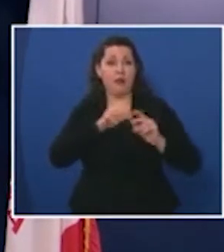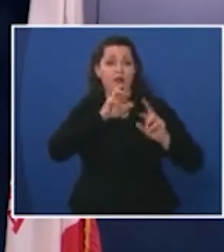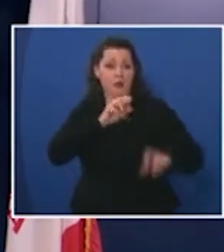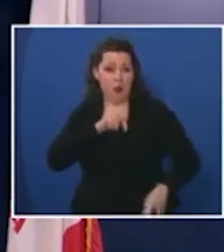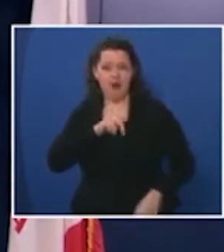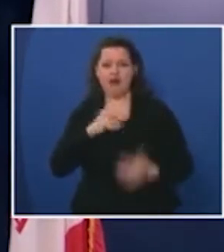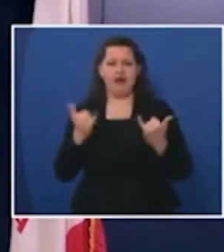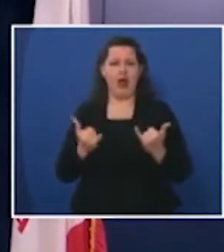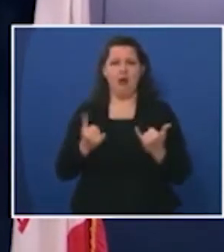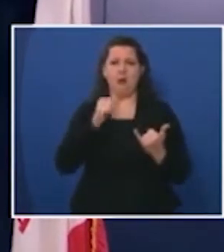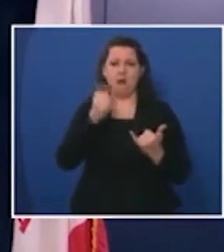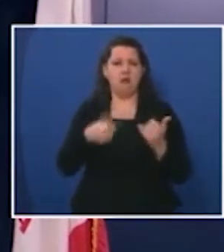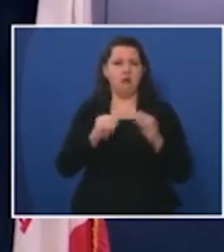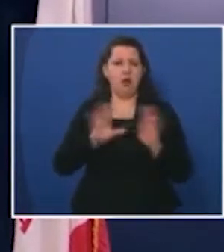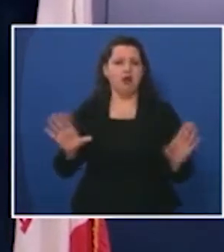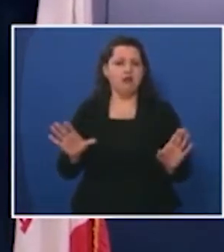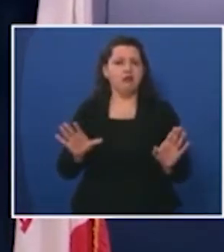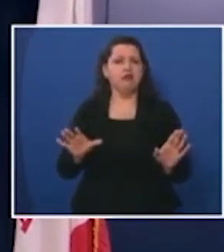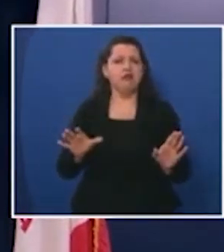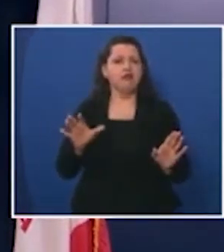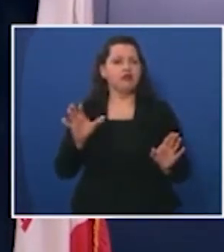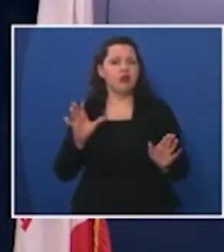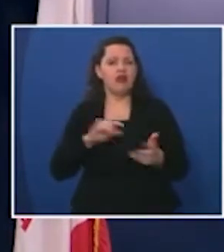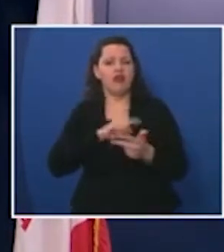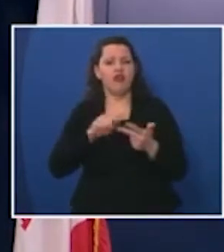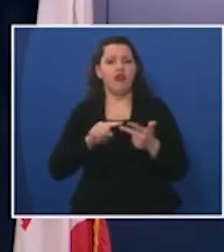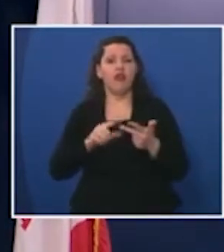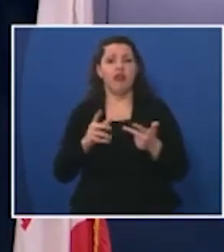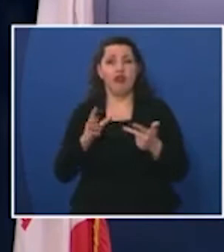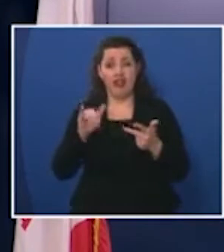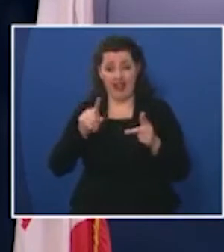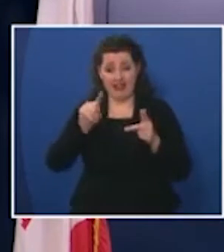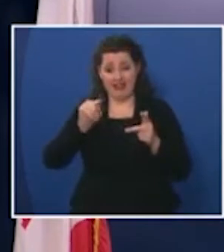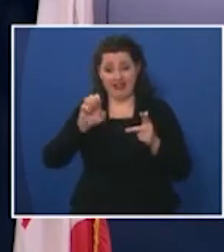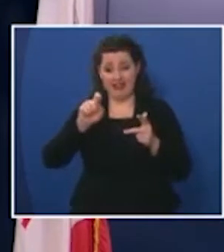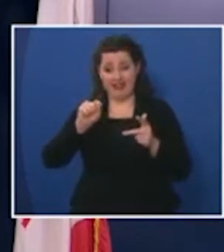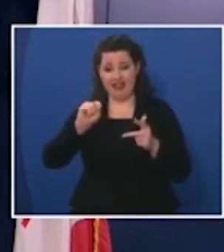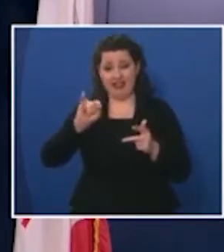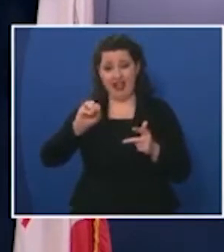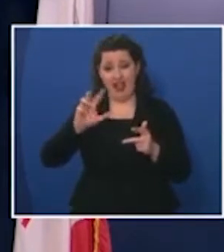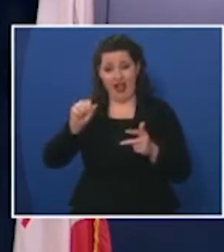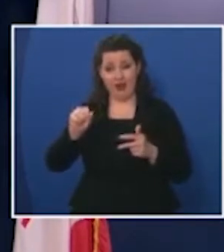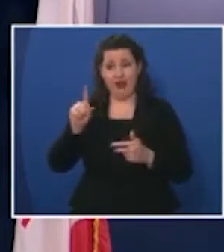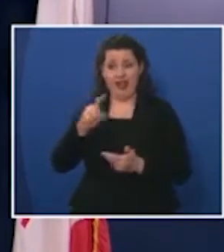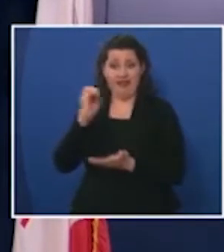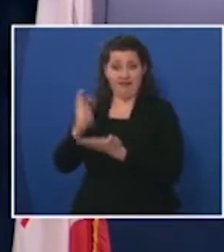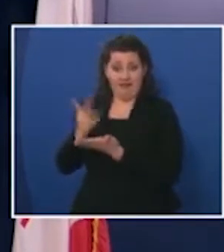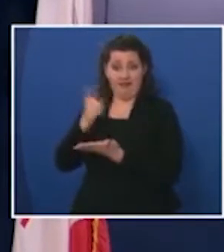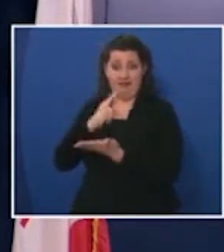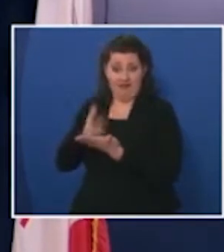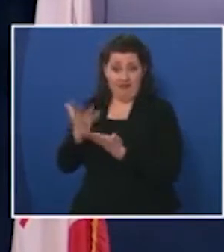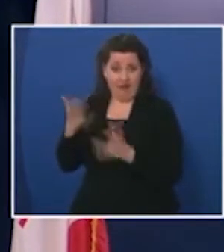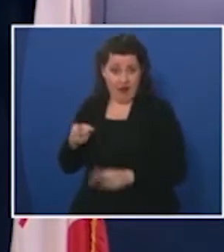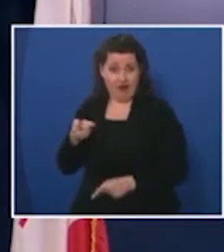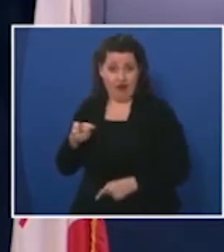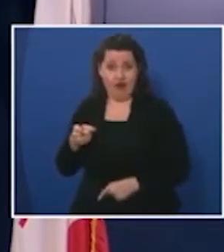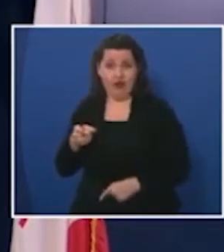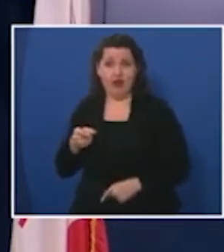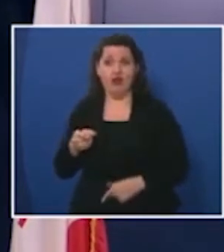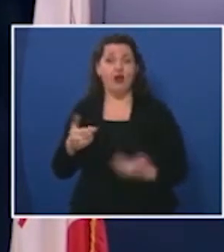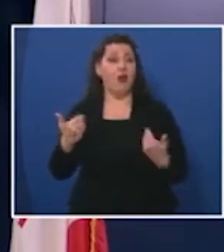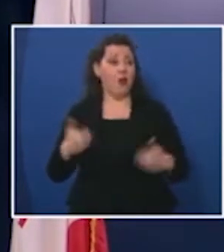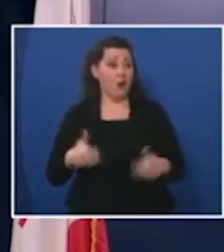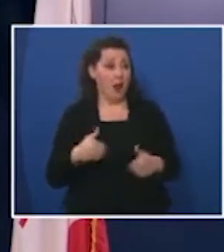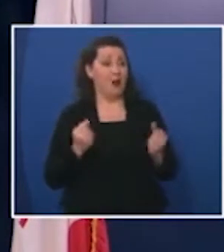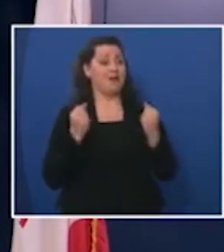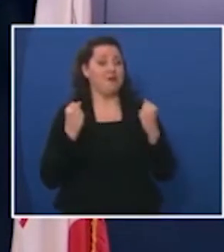you're not sending out advisories anymore and then third have the test iowa tests been validated yet so well you do have a lot of